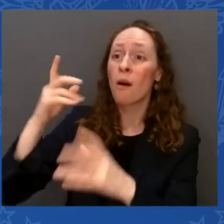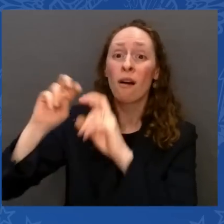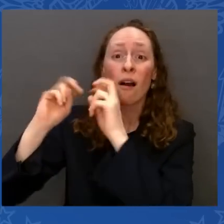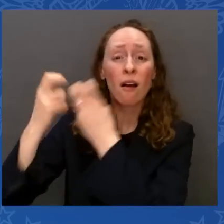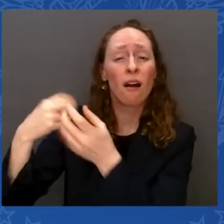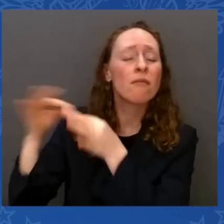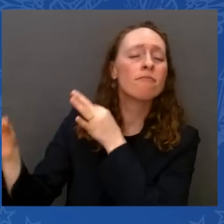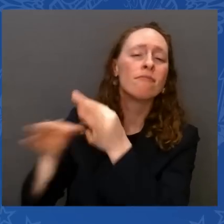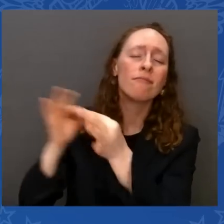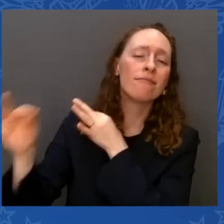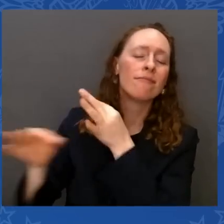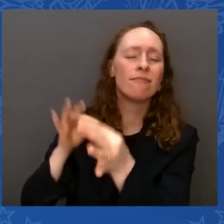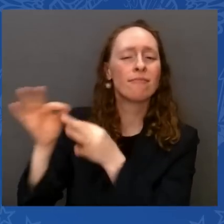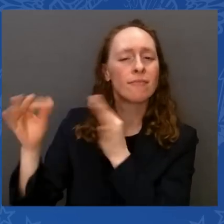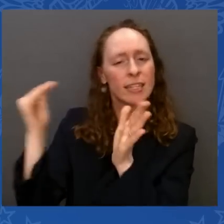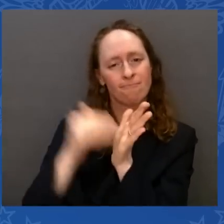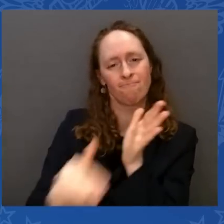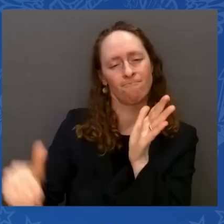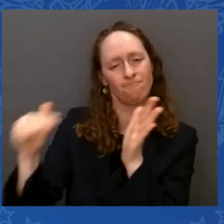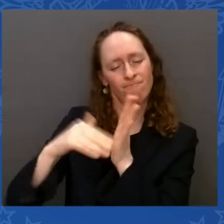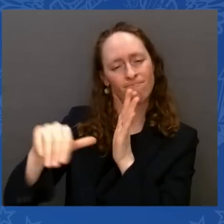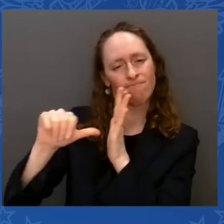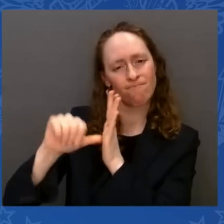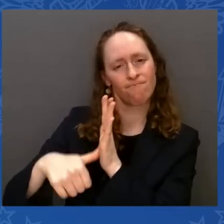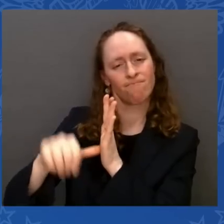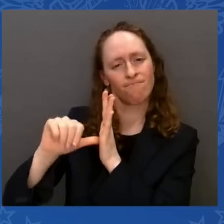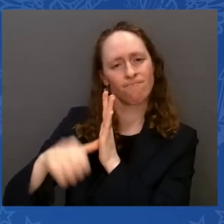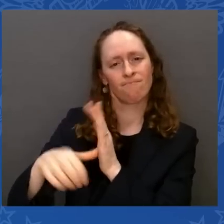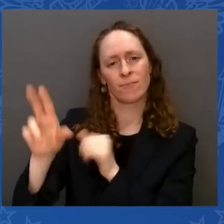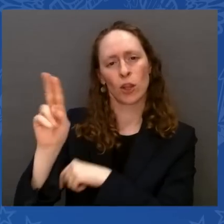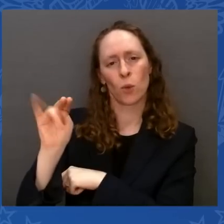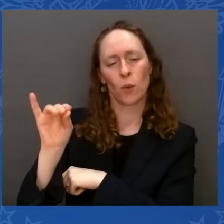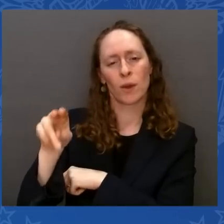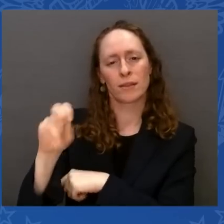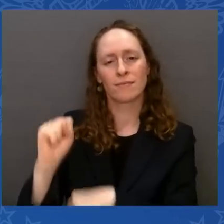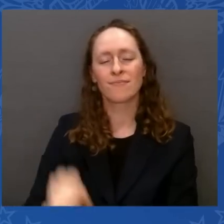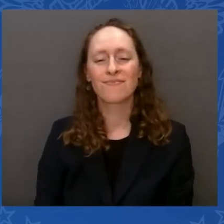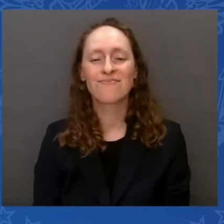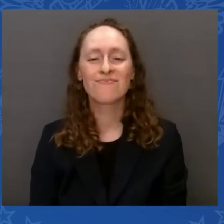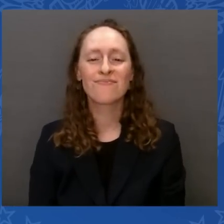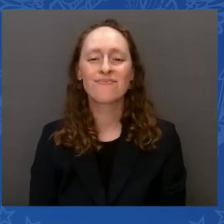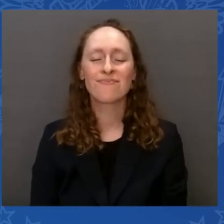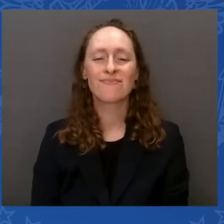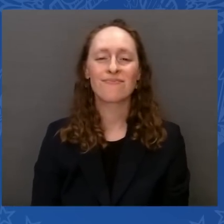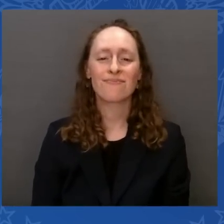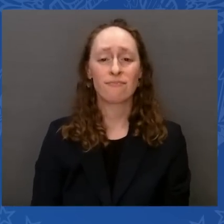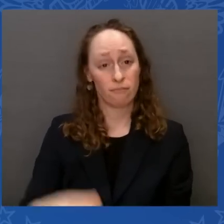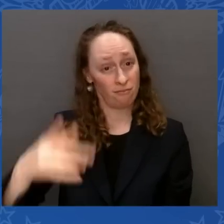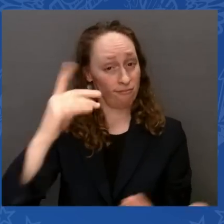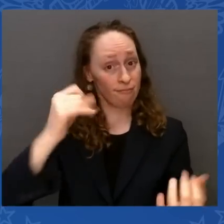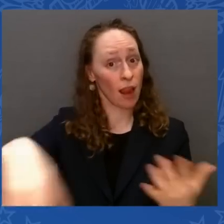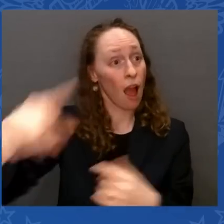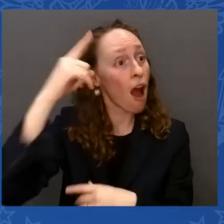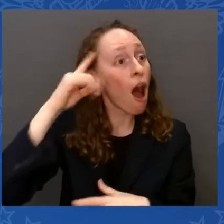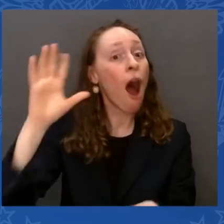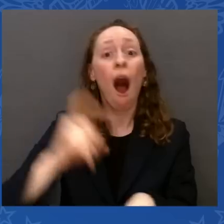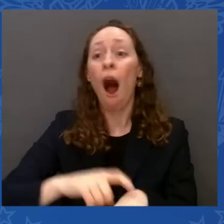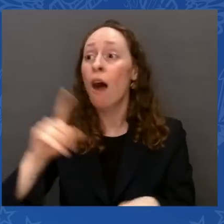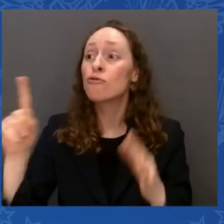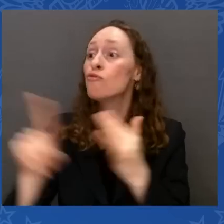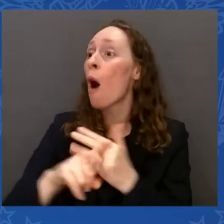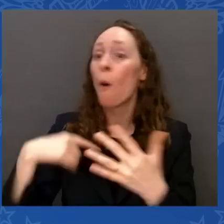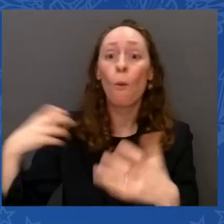they should let people know what it takes to become a union member. Everybody thinks you show up and say, I want to be an electrician. And in six months, you got a job as an